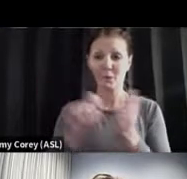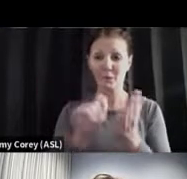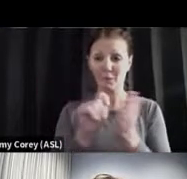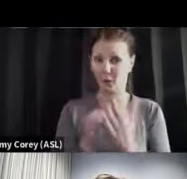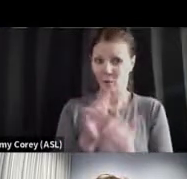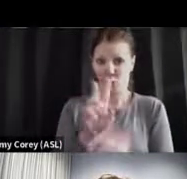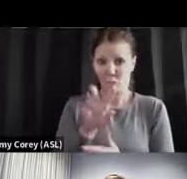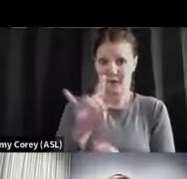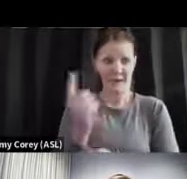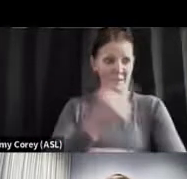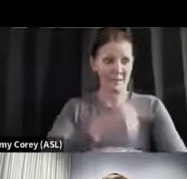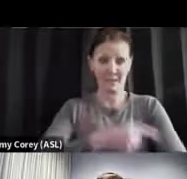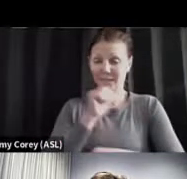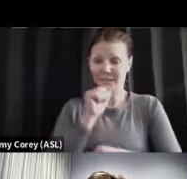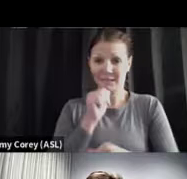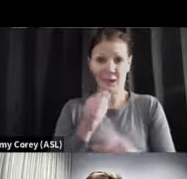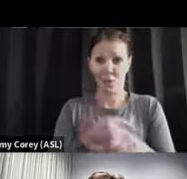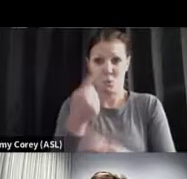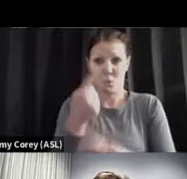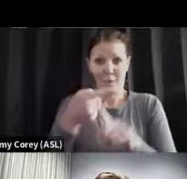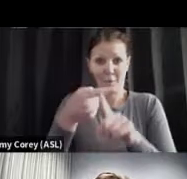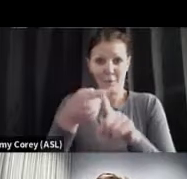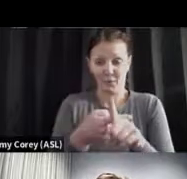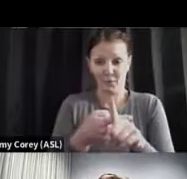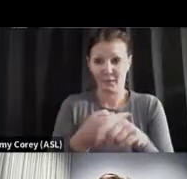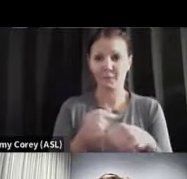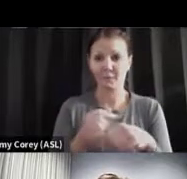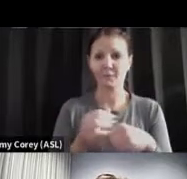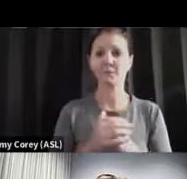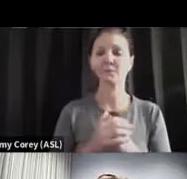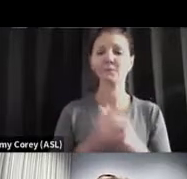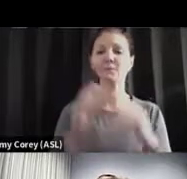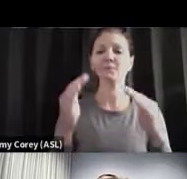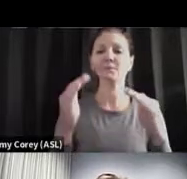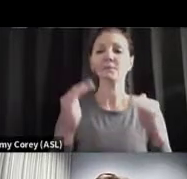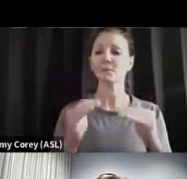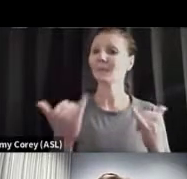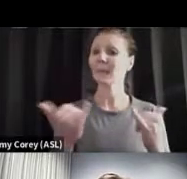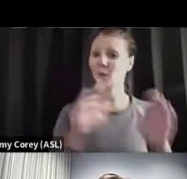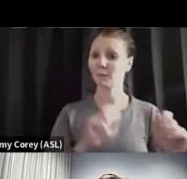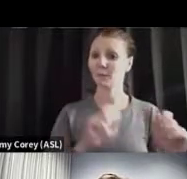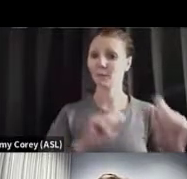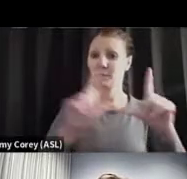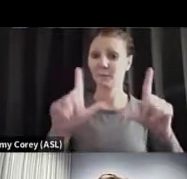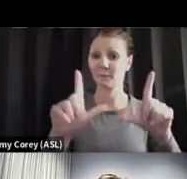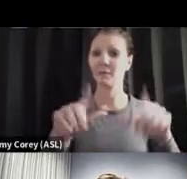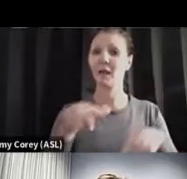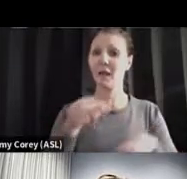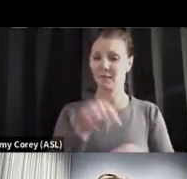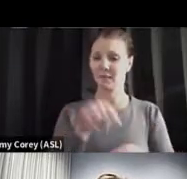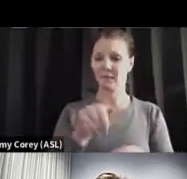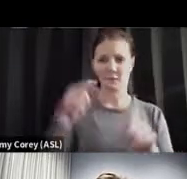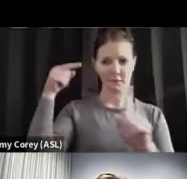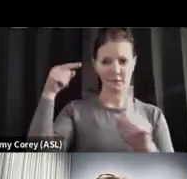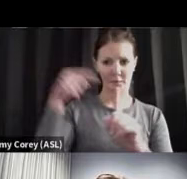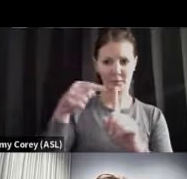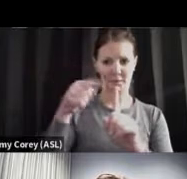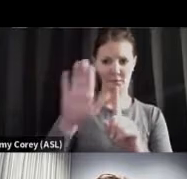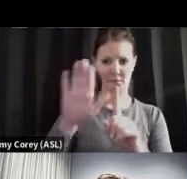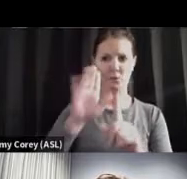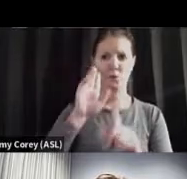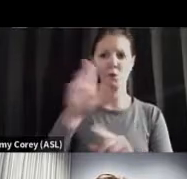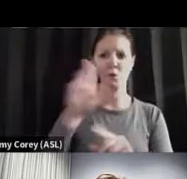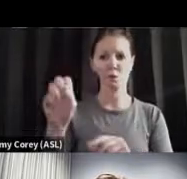All right, let me go to the next slide up here. This is the US, same kind of information, but specifically now